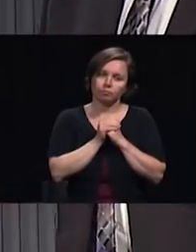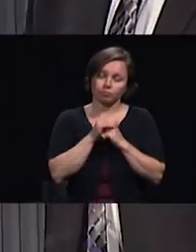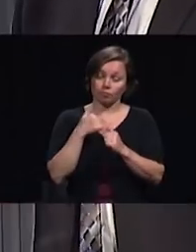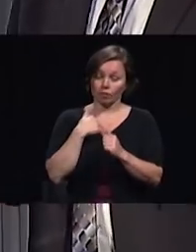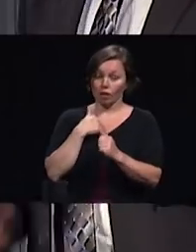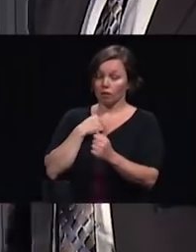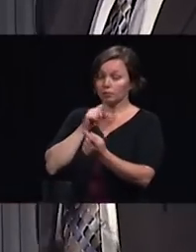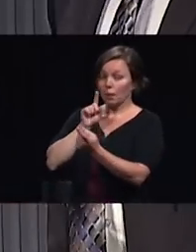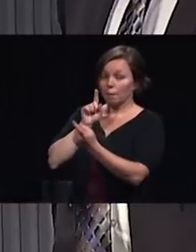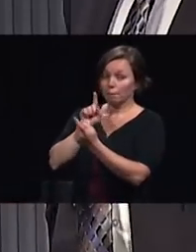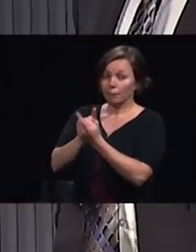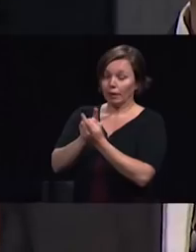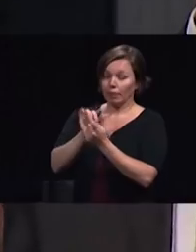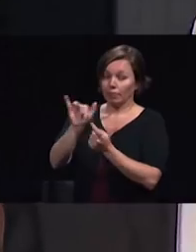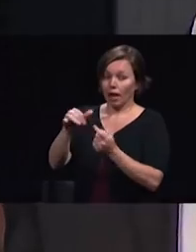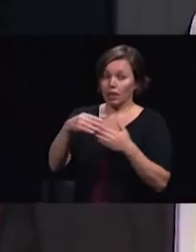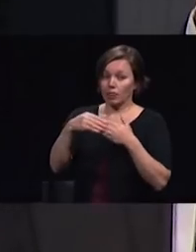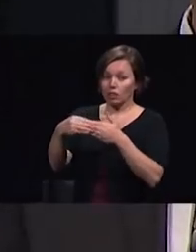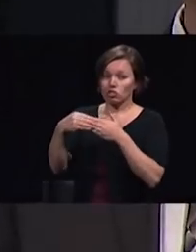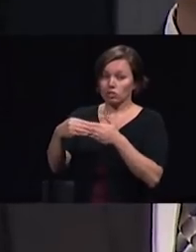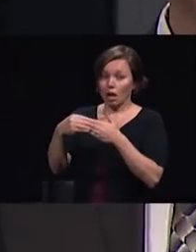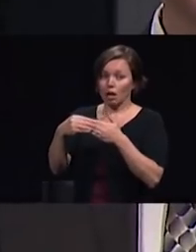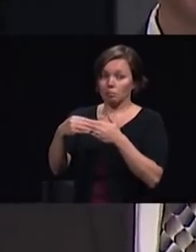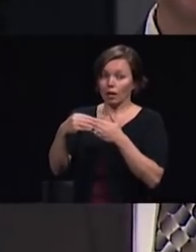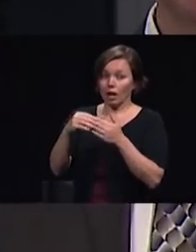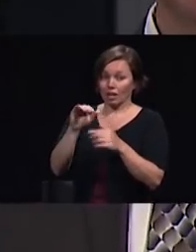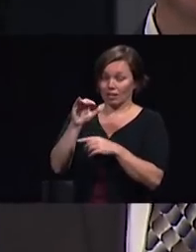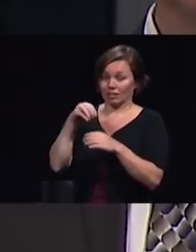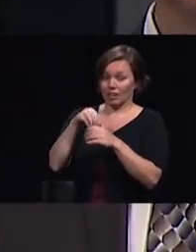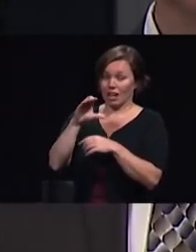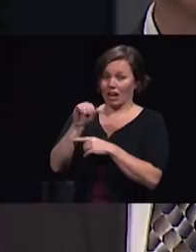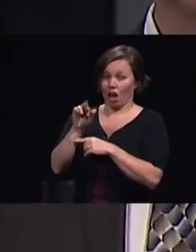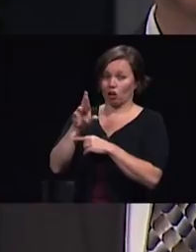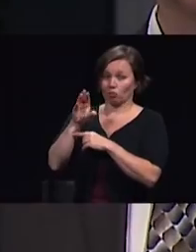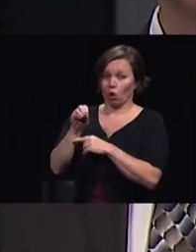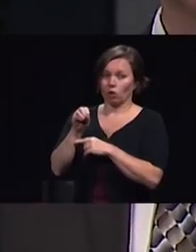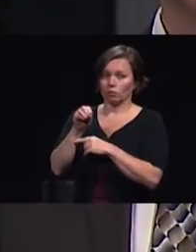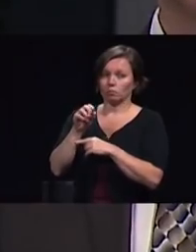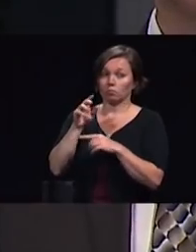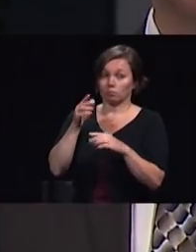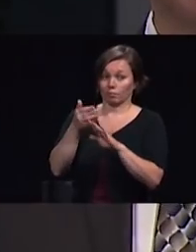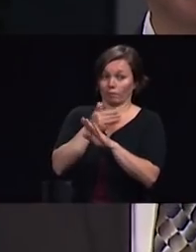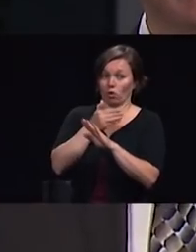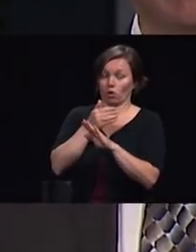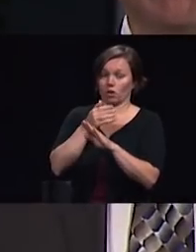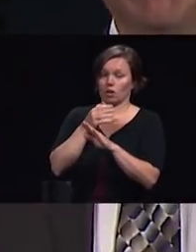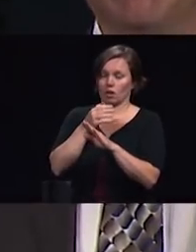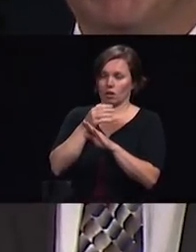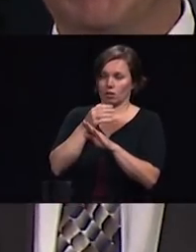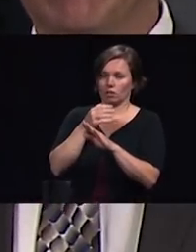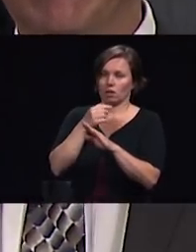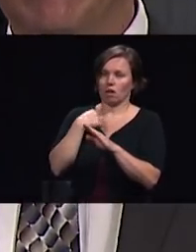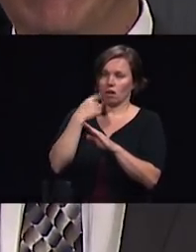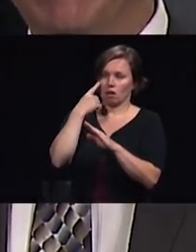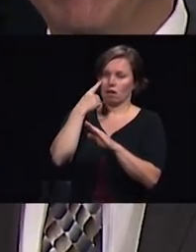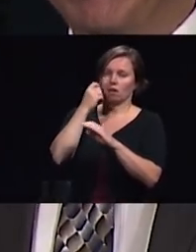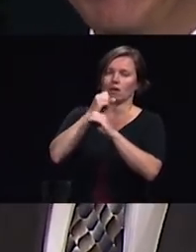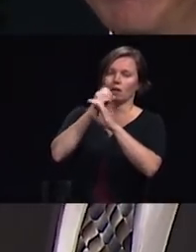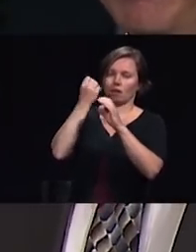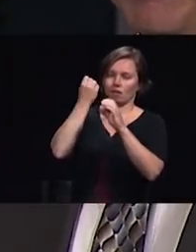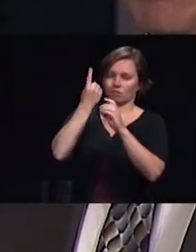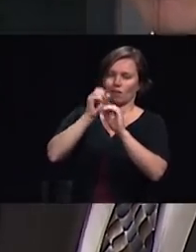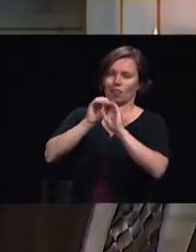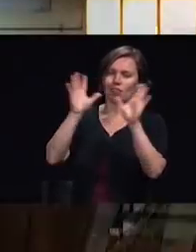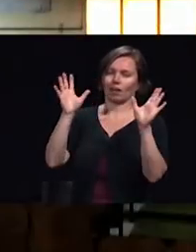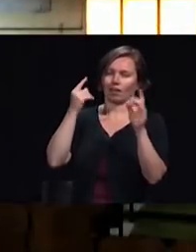Cairo last November and again when I visited earlier this year it became clear that we needed to rethink the purpose and